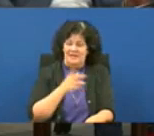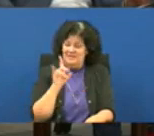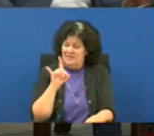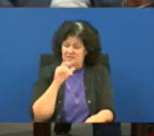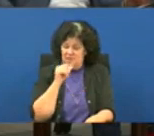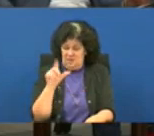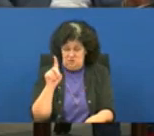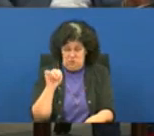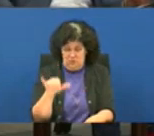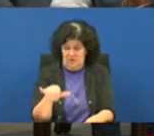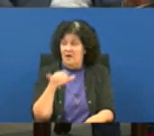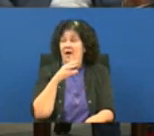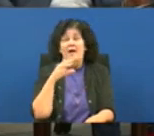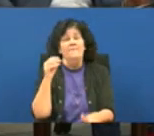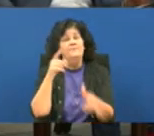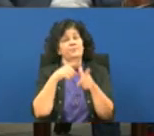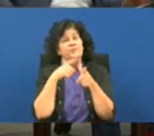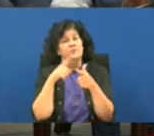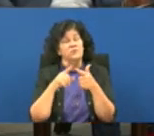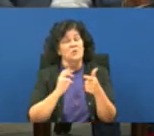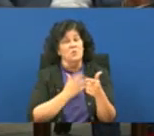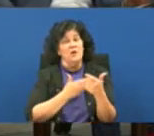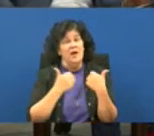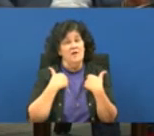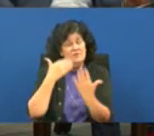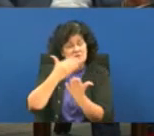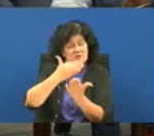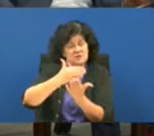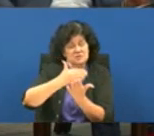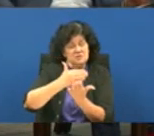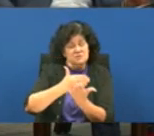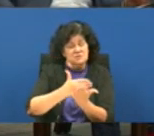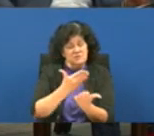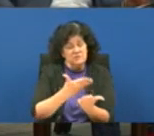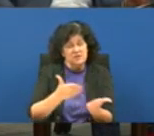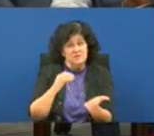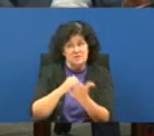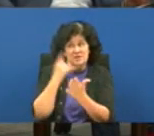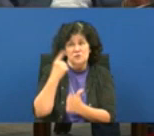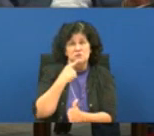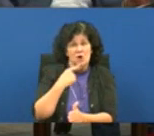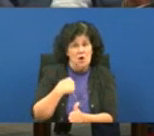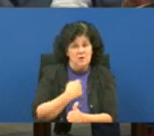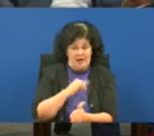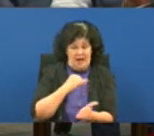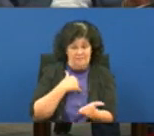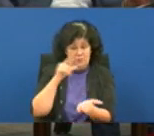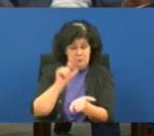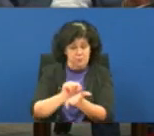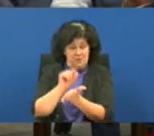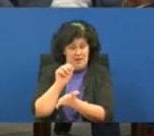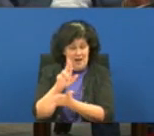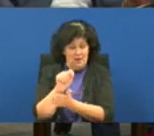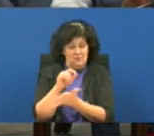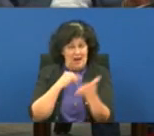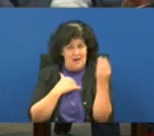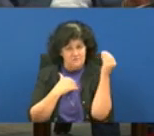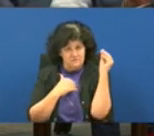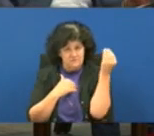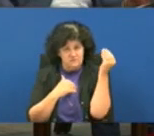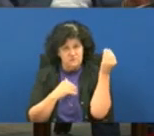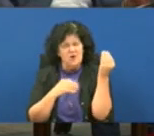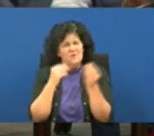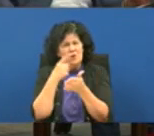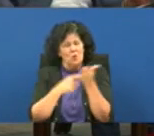and then we had a list of things that were told to us and i have a printout of it of